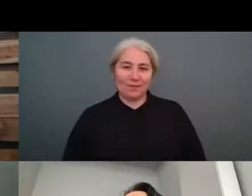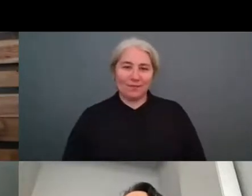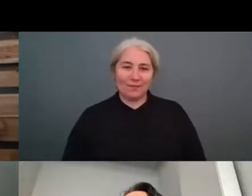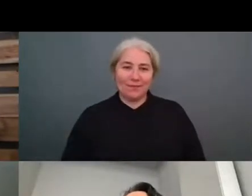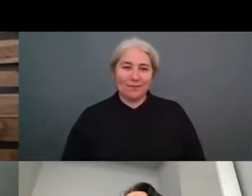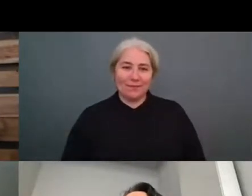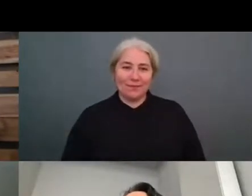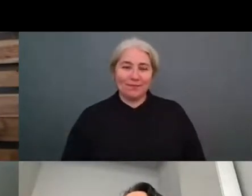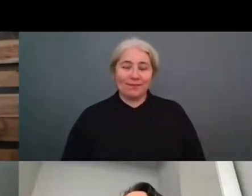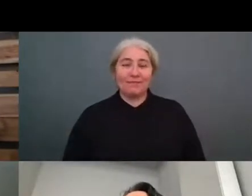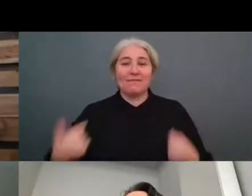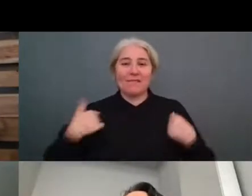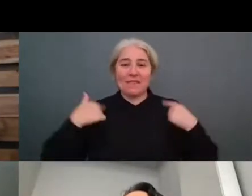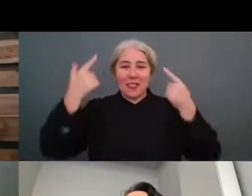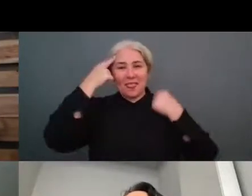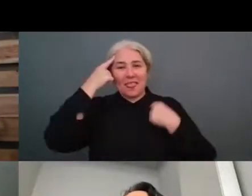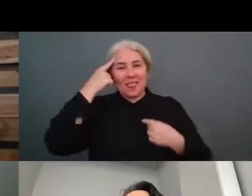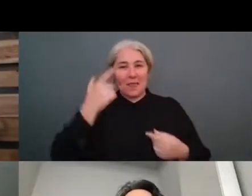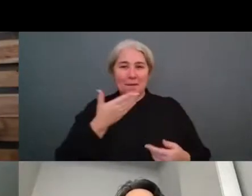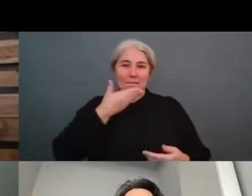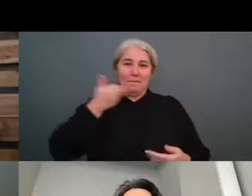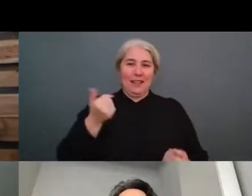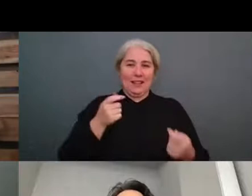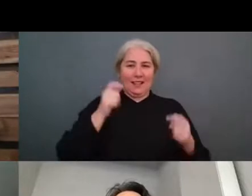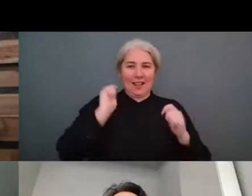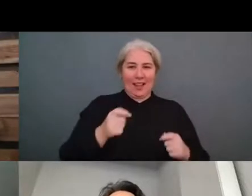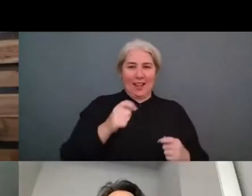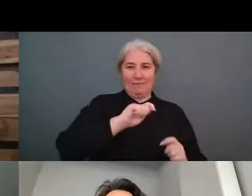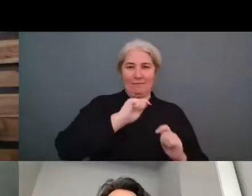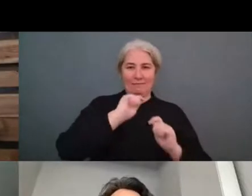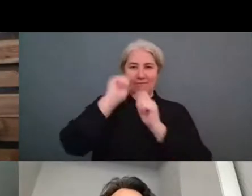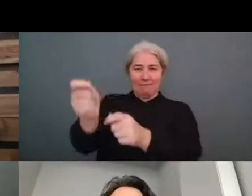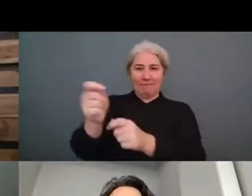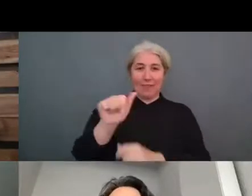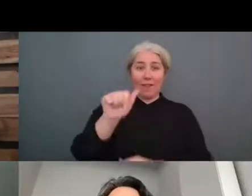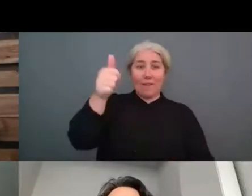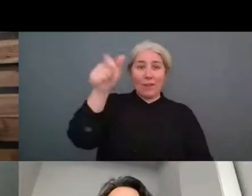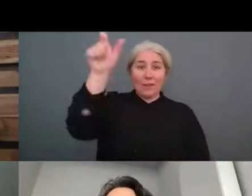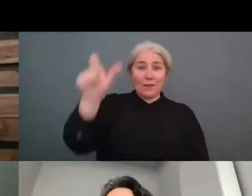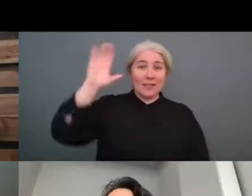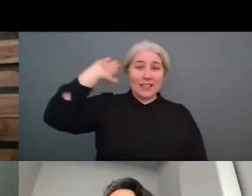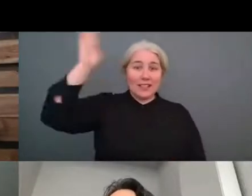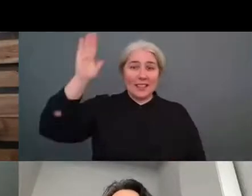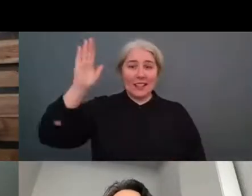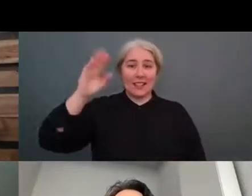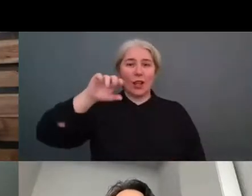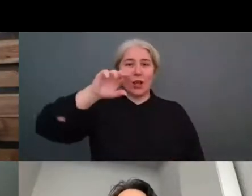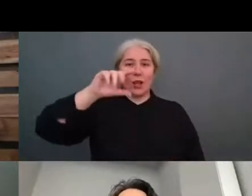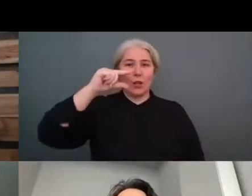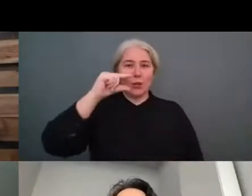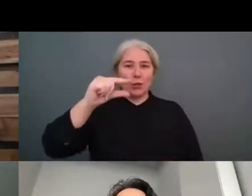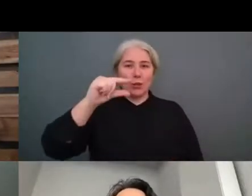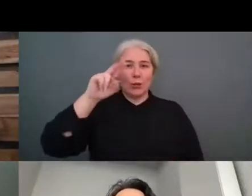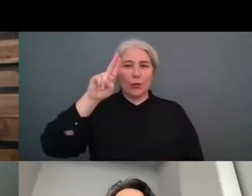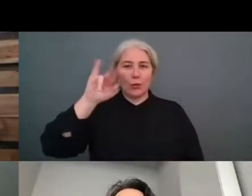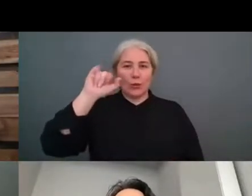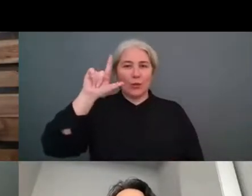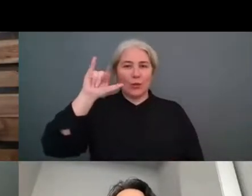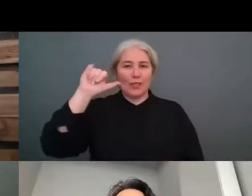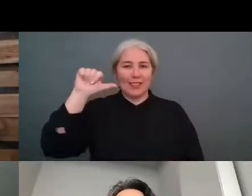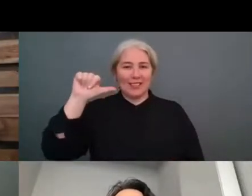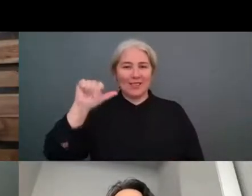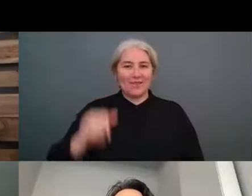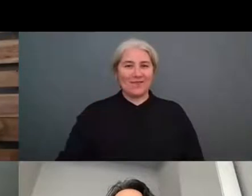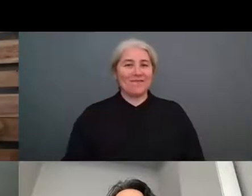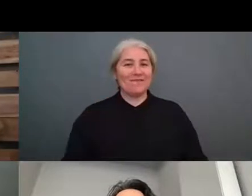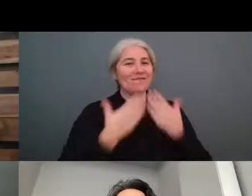if you can present yourself julia if we can begin with you thank you very much and um thank you for the invitation